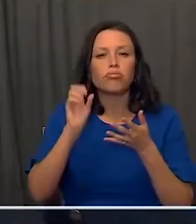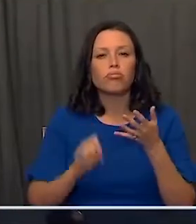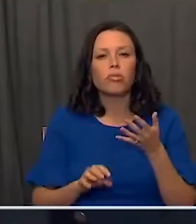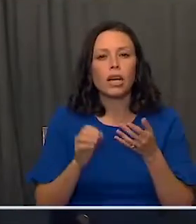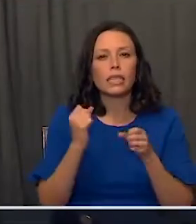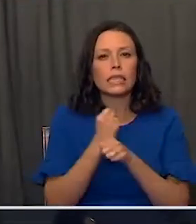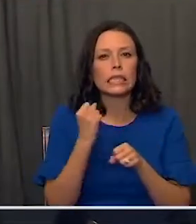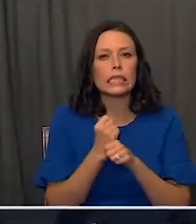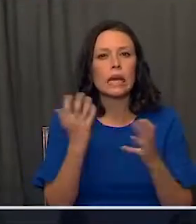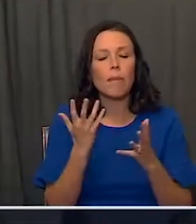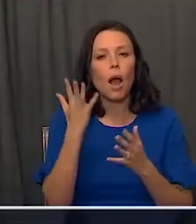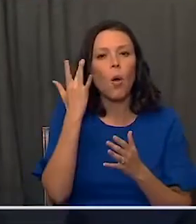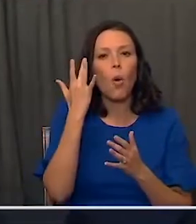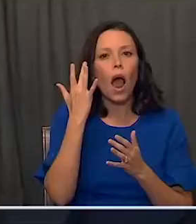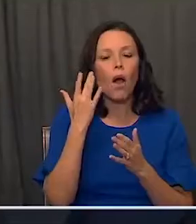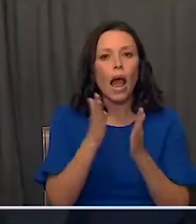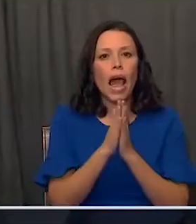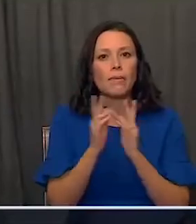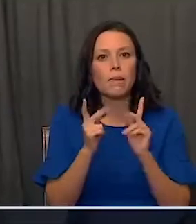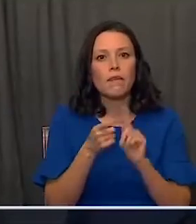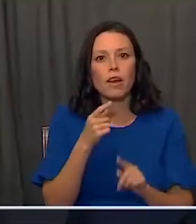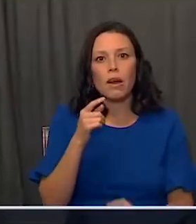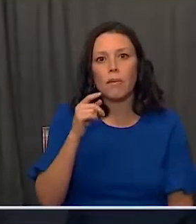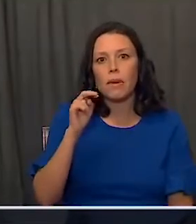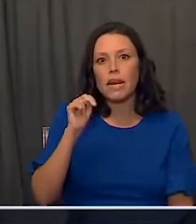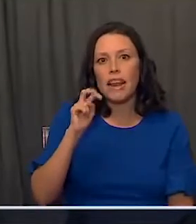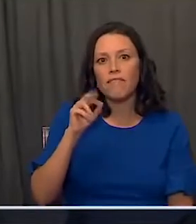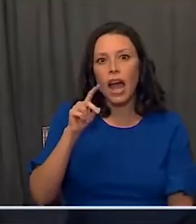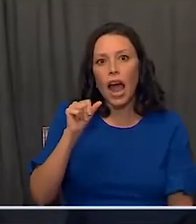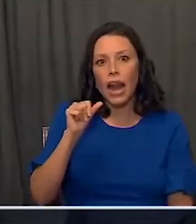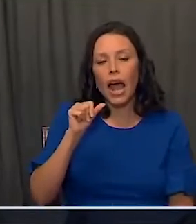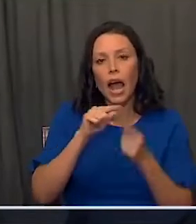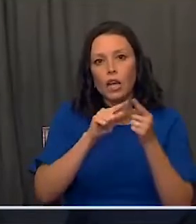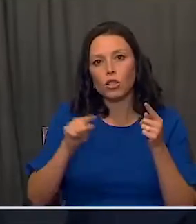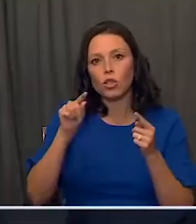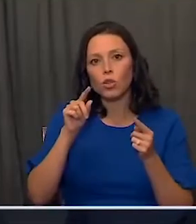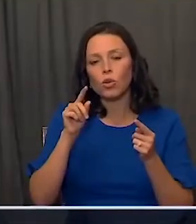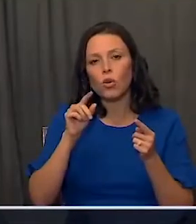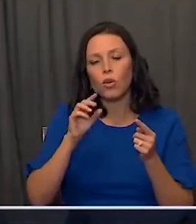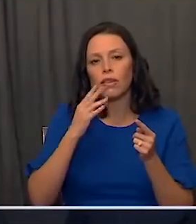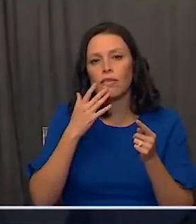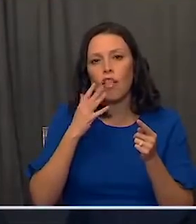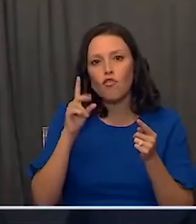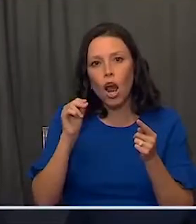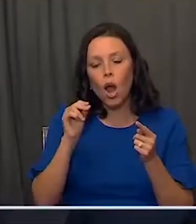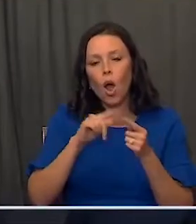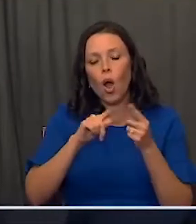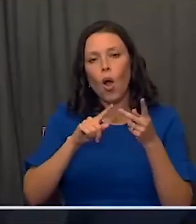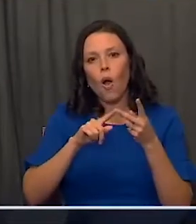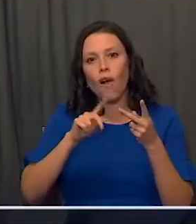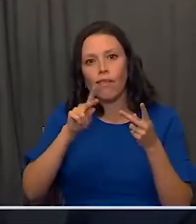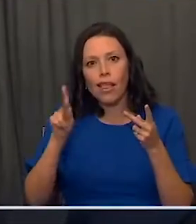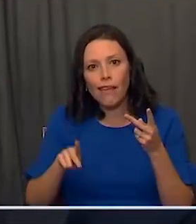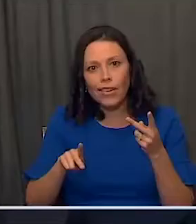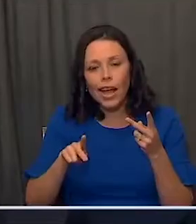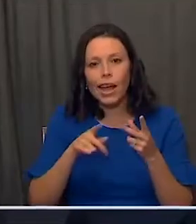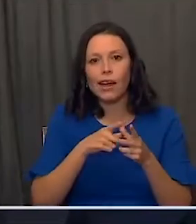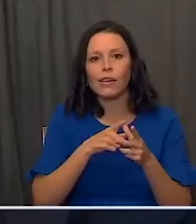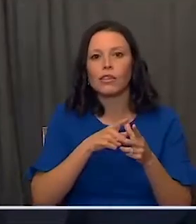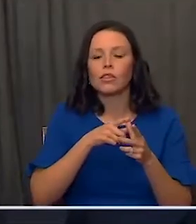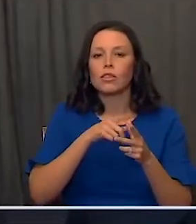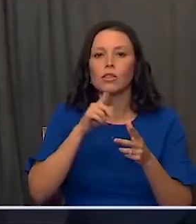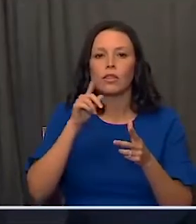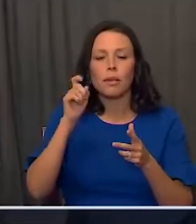why we are asking people from Elko, Nevada, through Denver, Colorado to Philadelphia, from Madison, Wisconsin to El